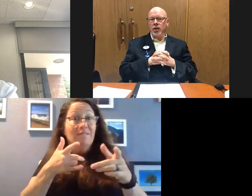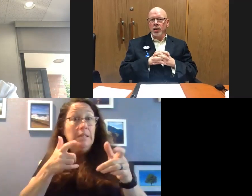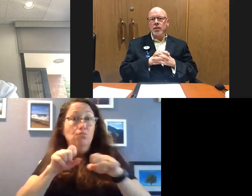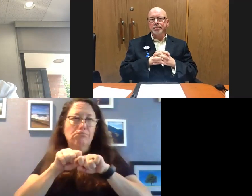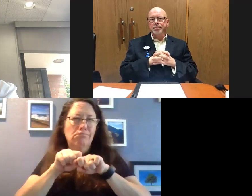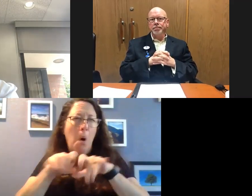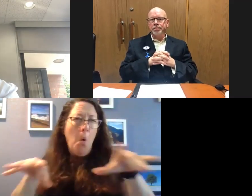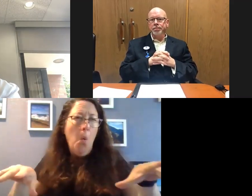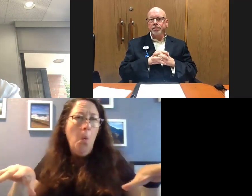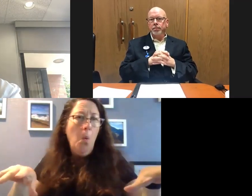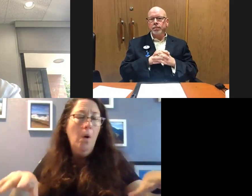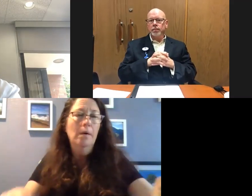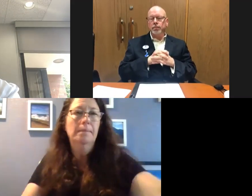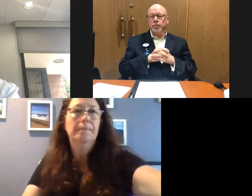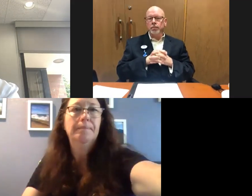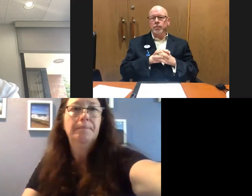communities.